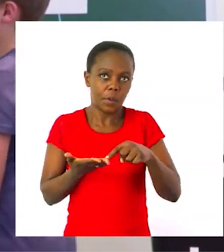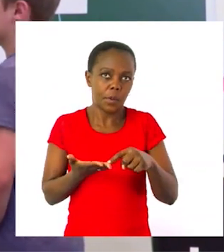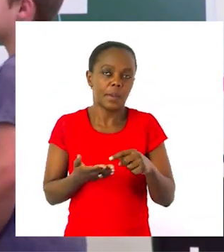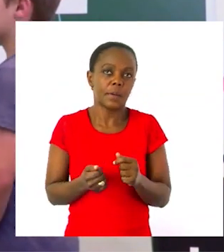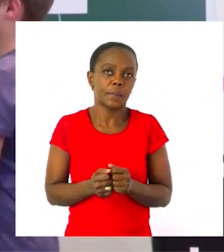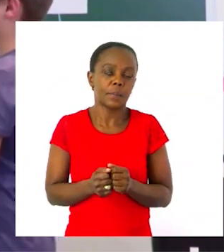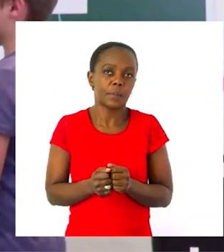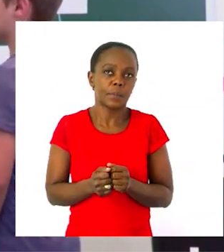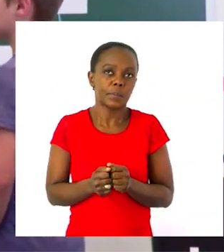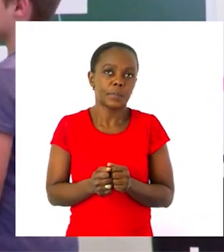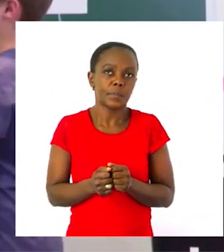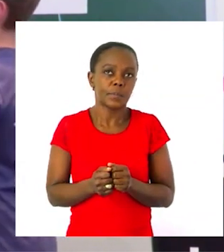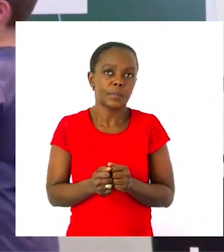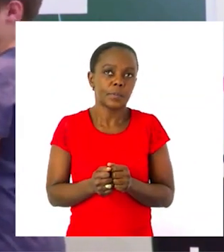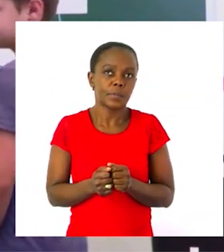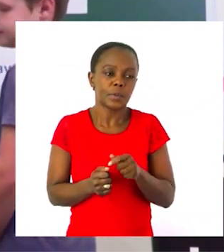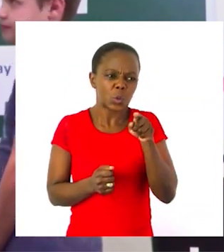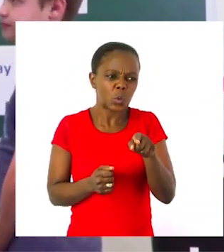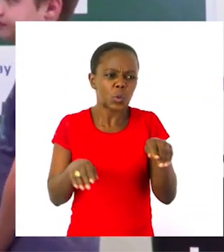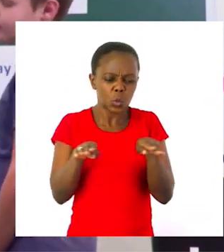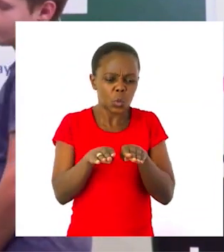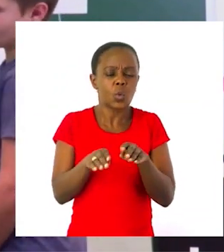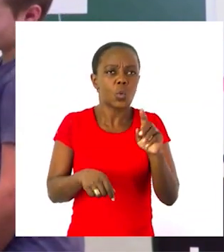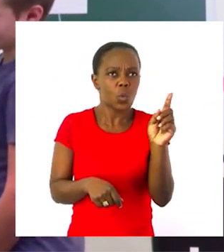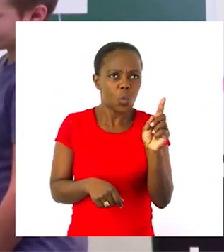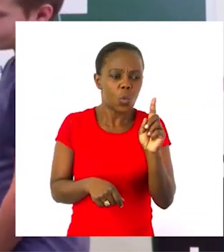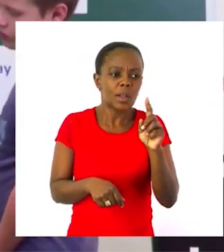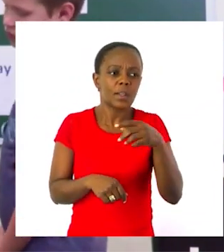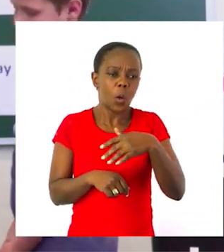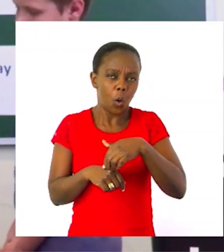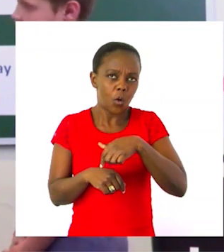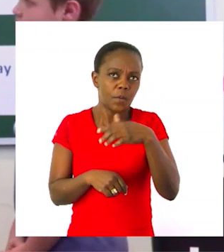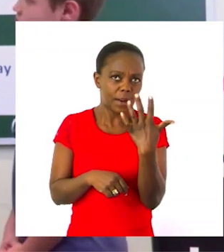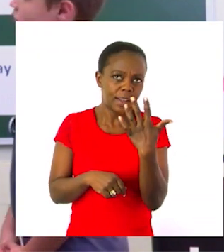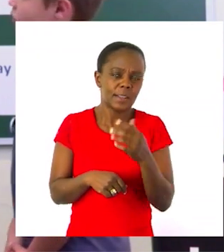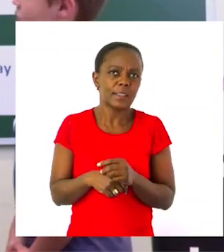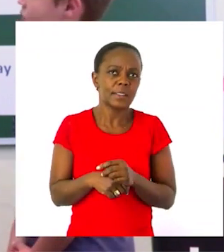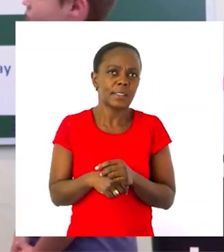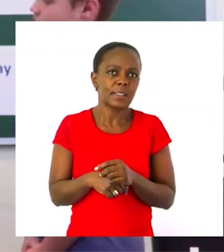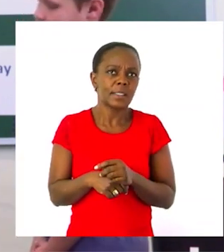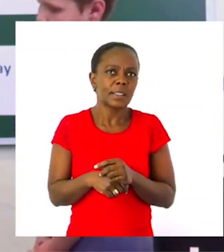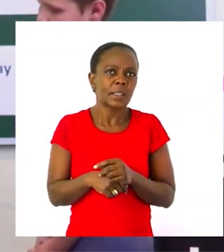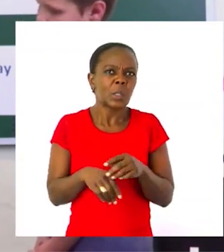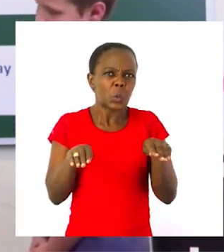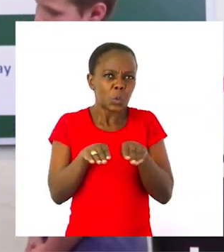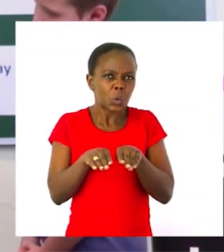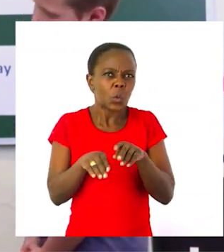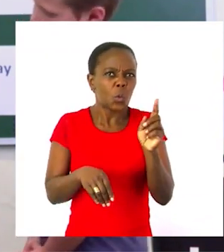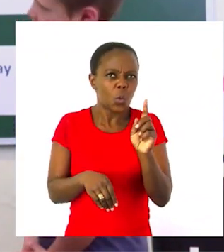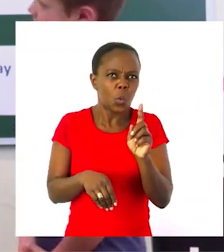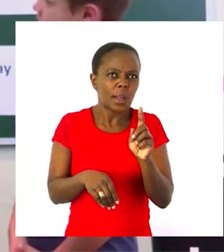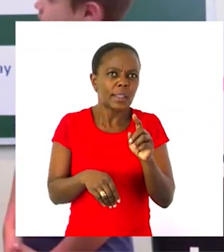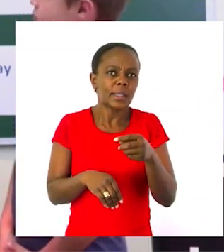What do you do on a Friday? And what do you do on a Saturday? And on a